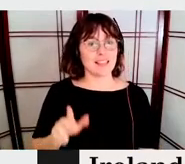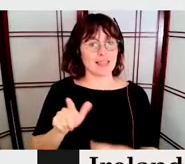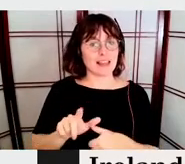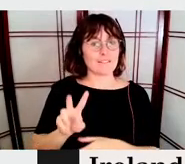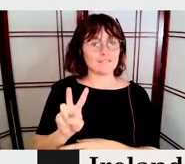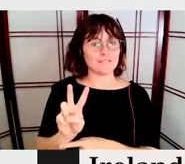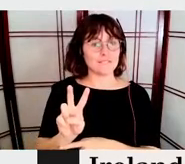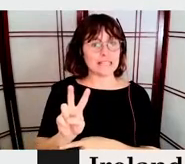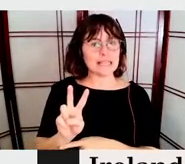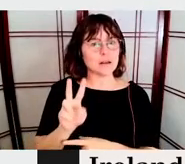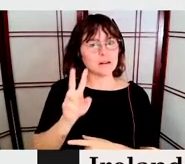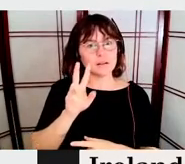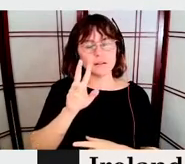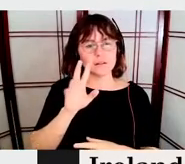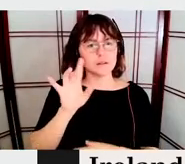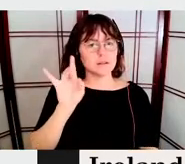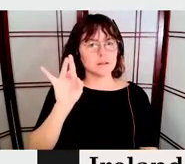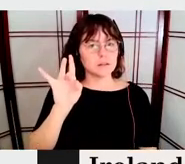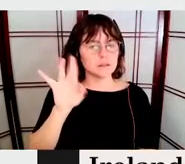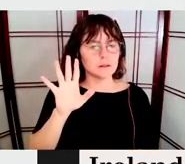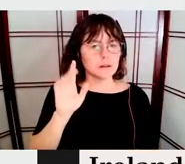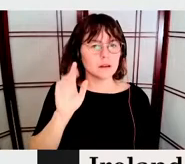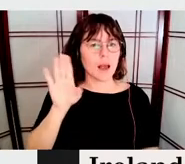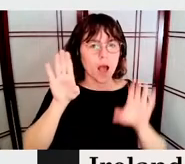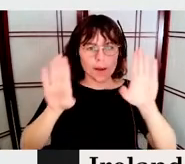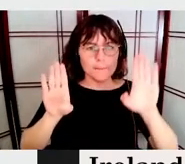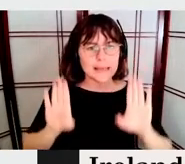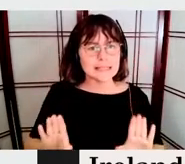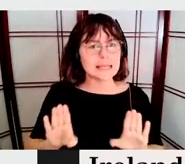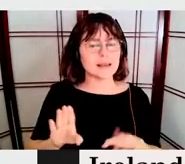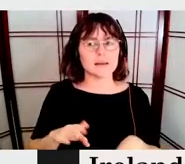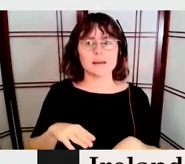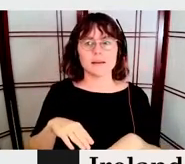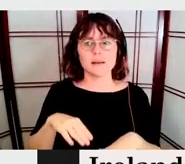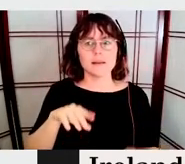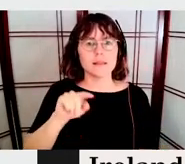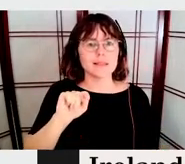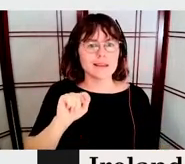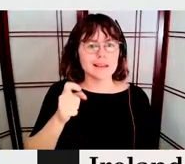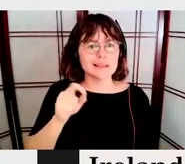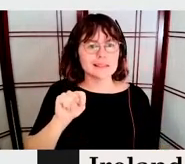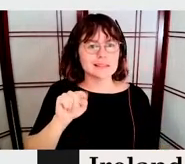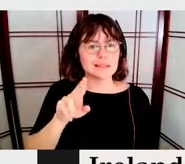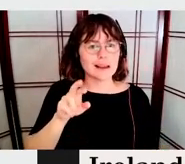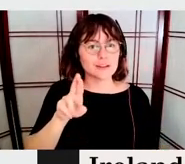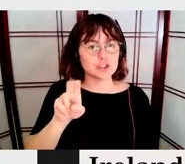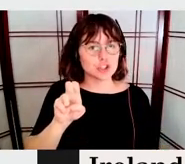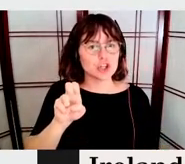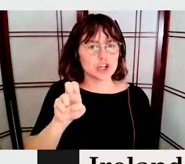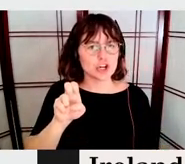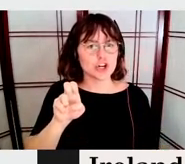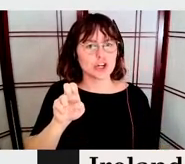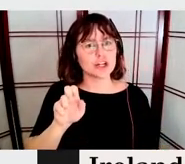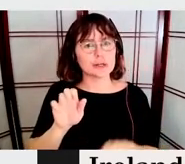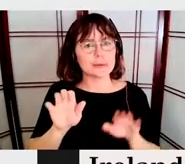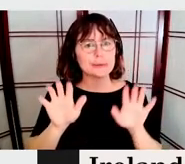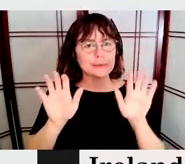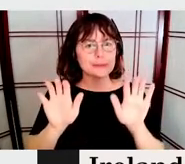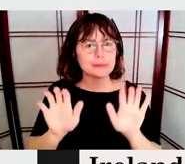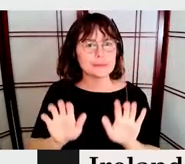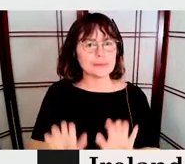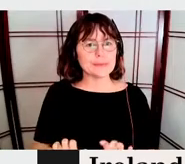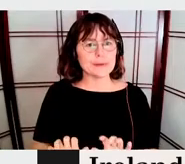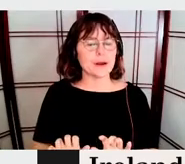the, the, the, the, the texture that, the, the, the text does, it looks so eye pleasing.